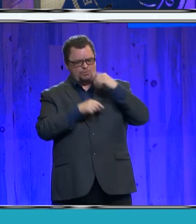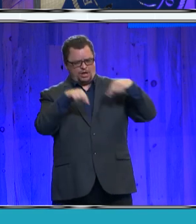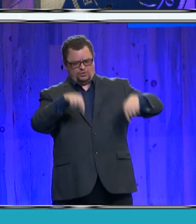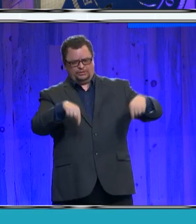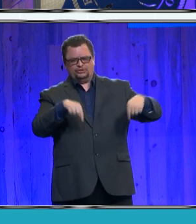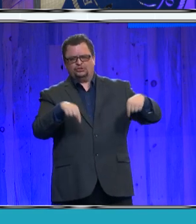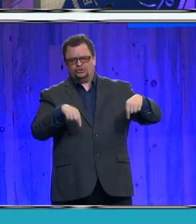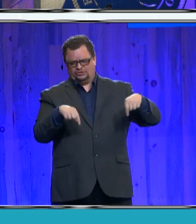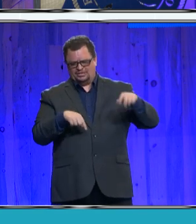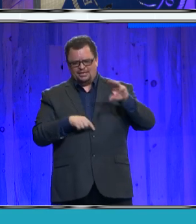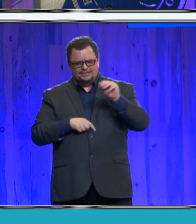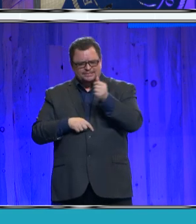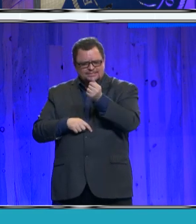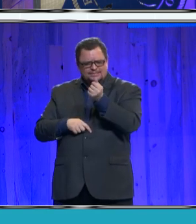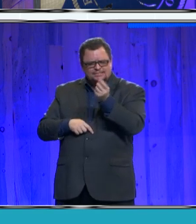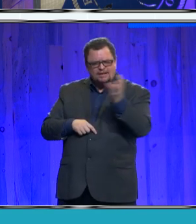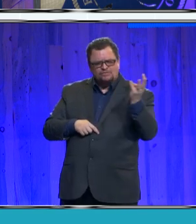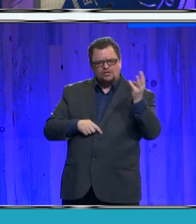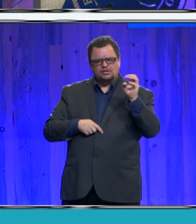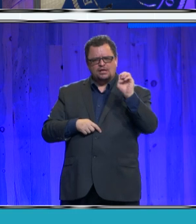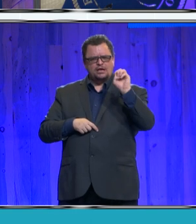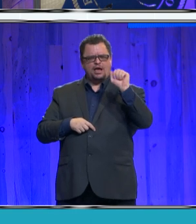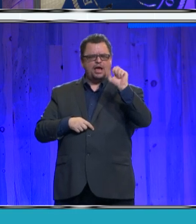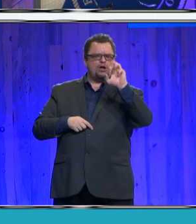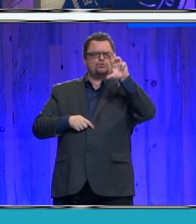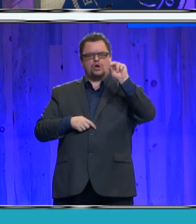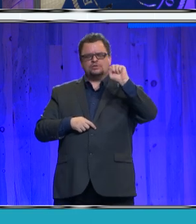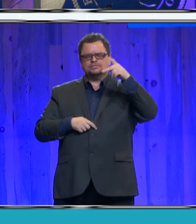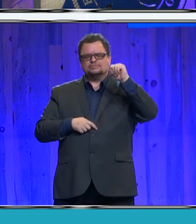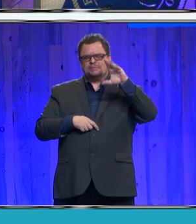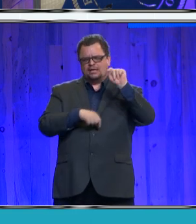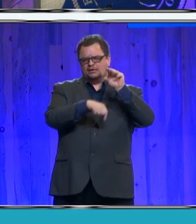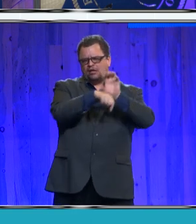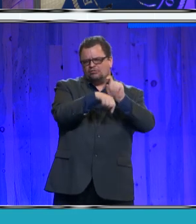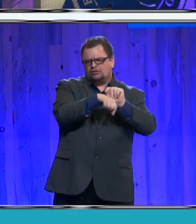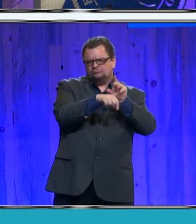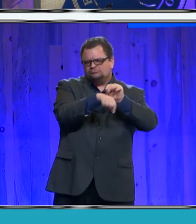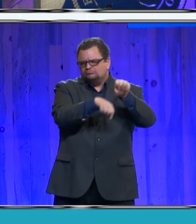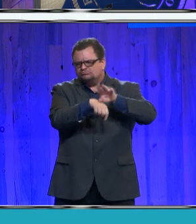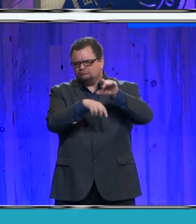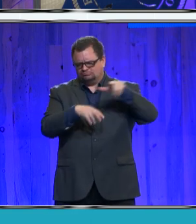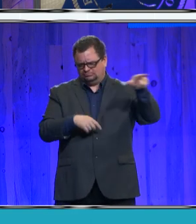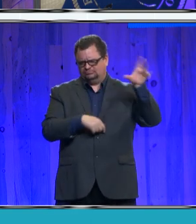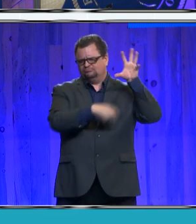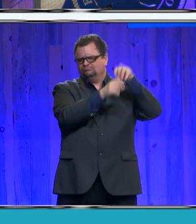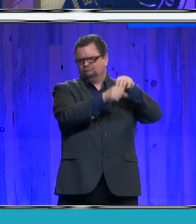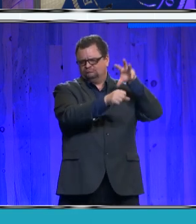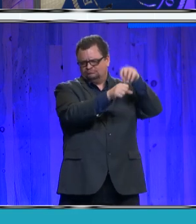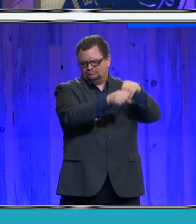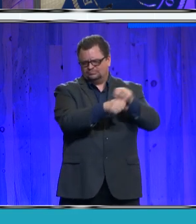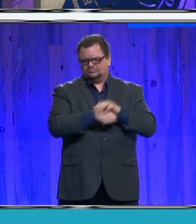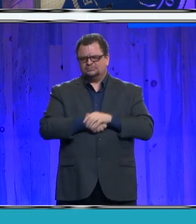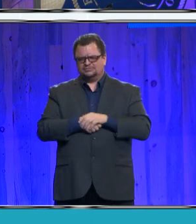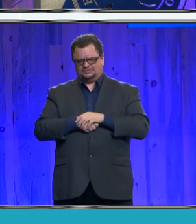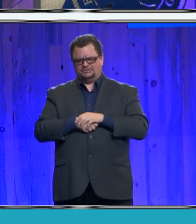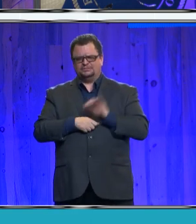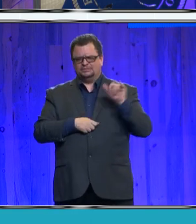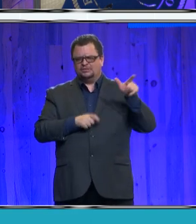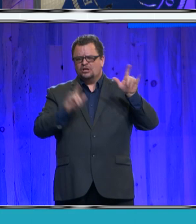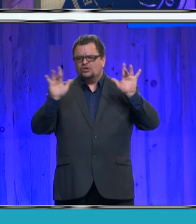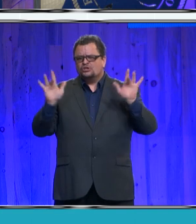which is an aerospace defense consulting company, and SimTech USA, a computer-aided design